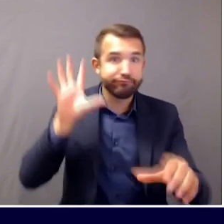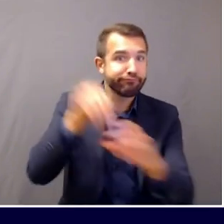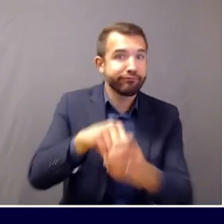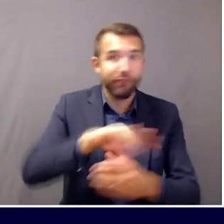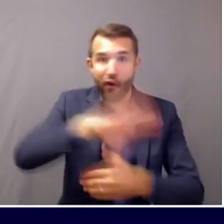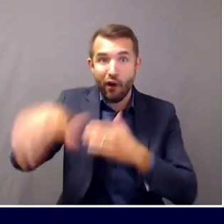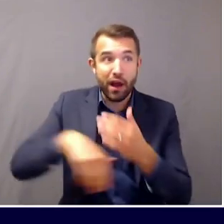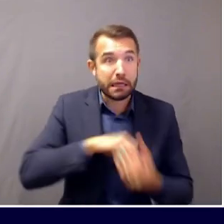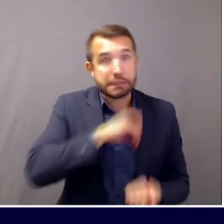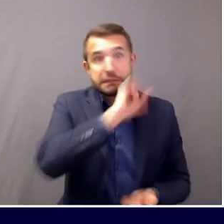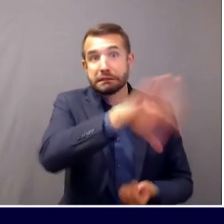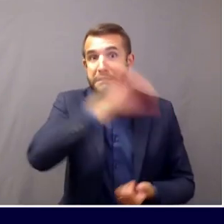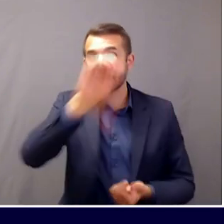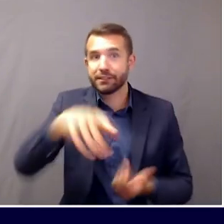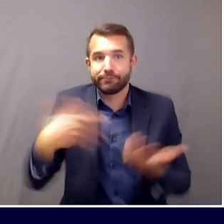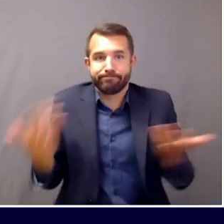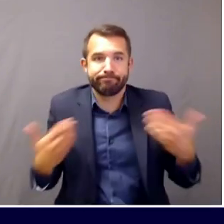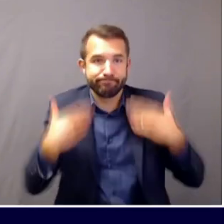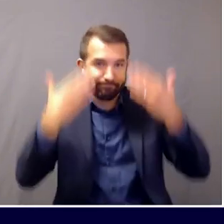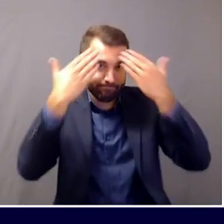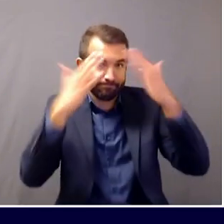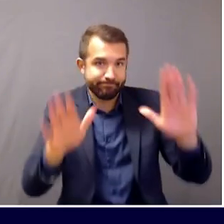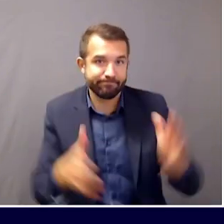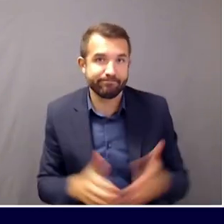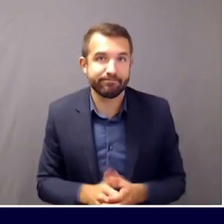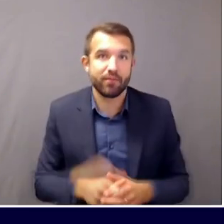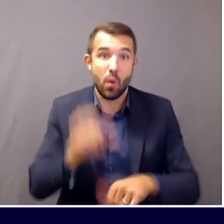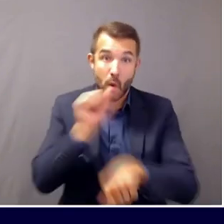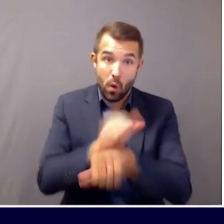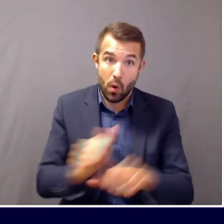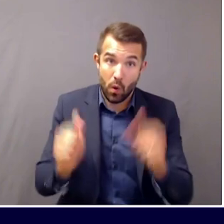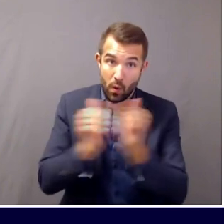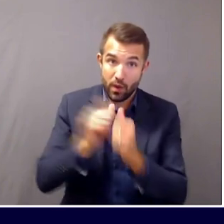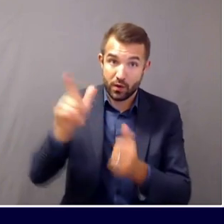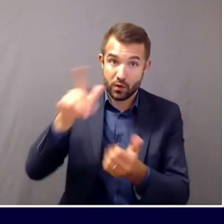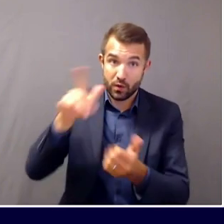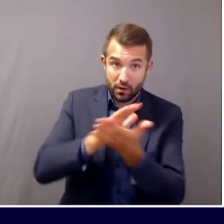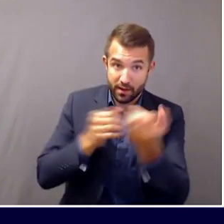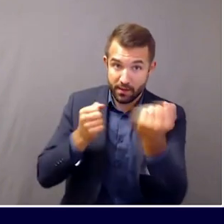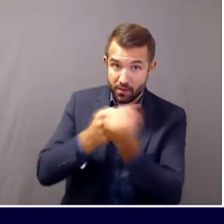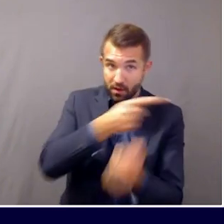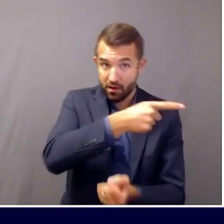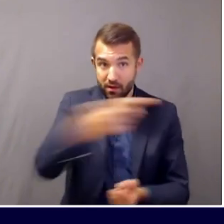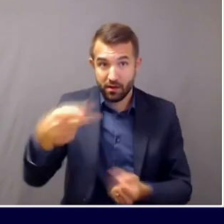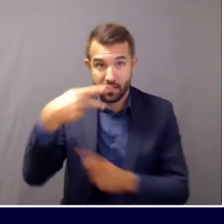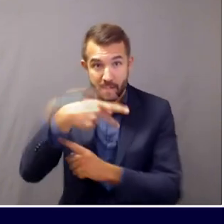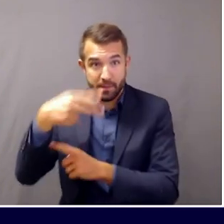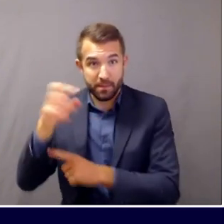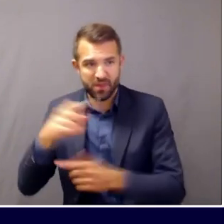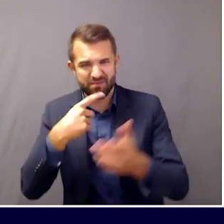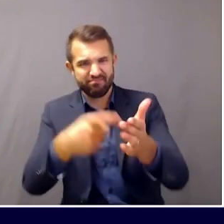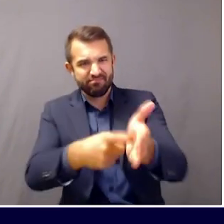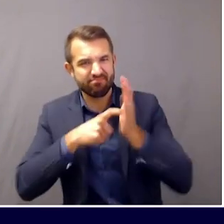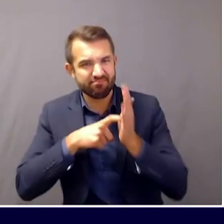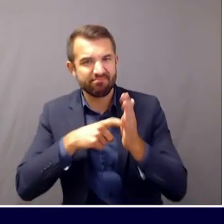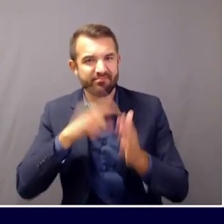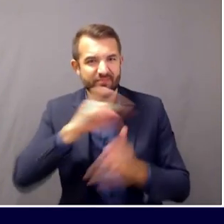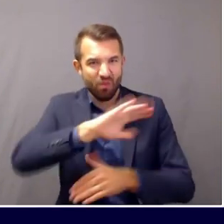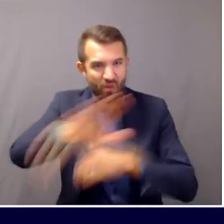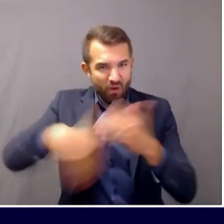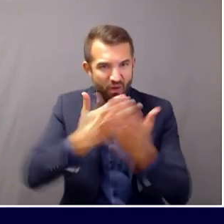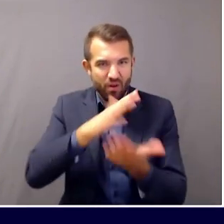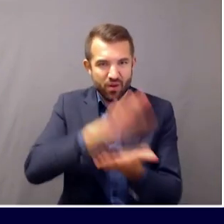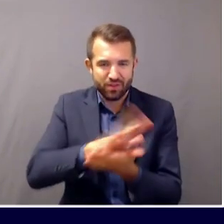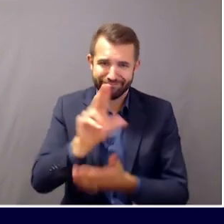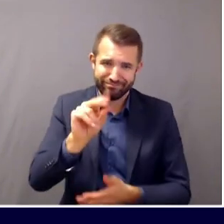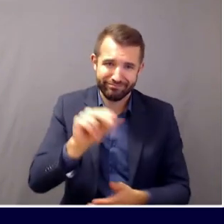working very closely with schools. PPE, of course, is not necessary for every single school. In fact, what the guidelines